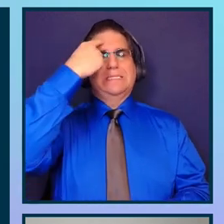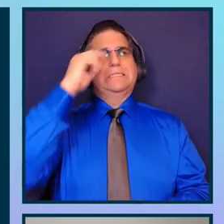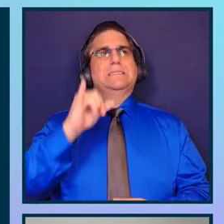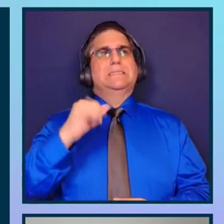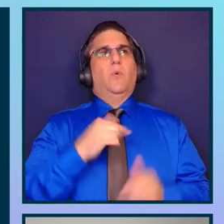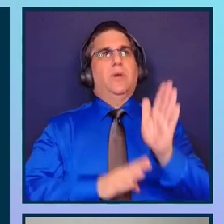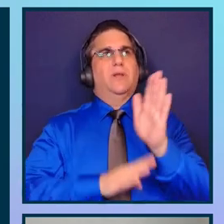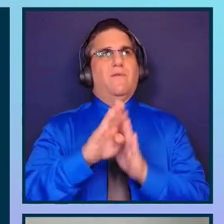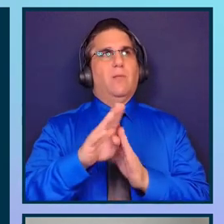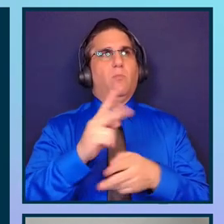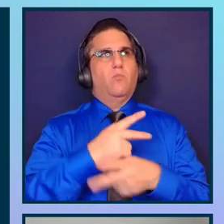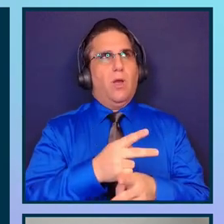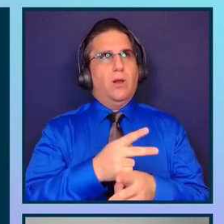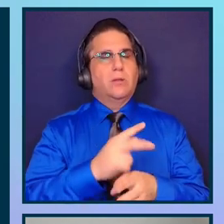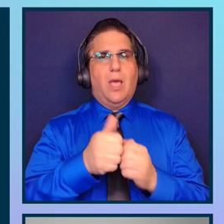products.